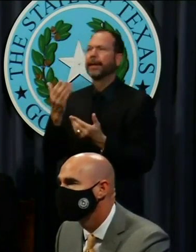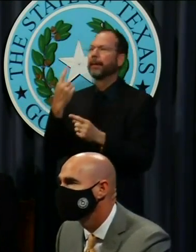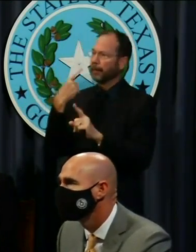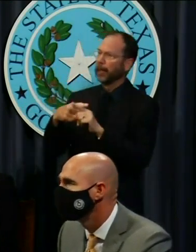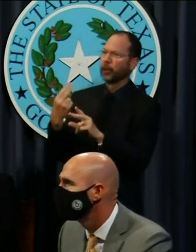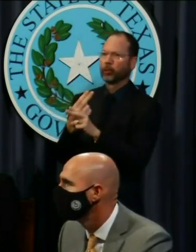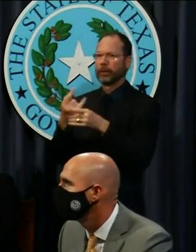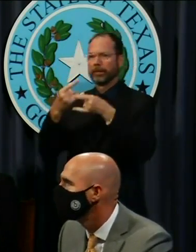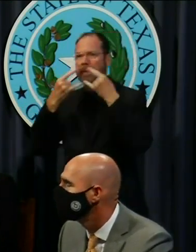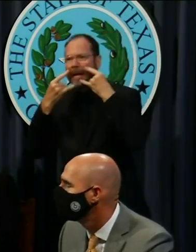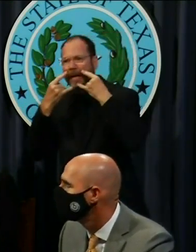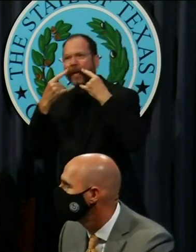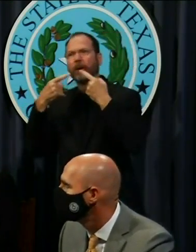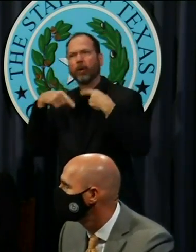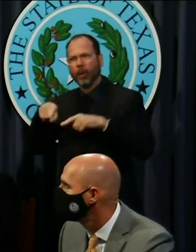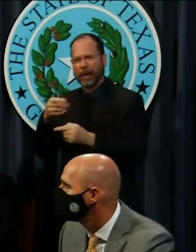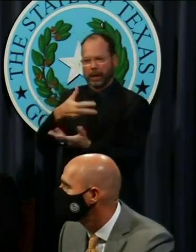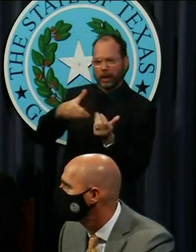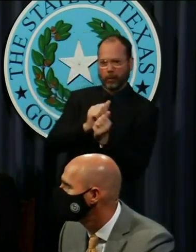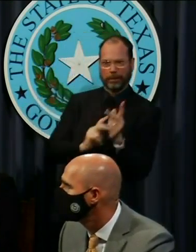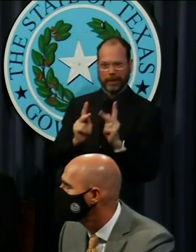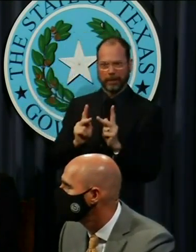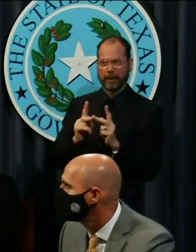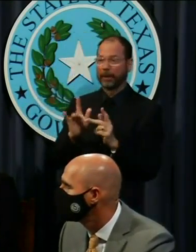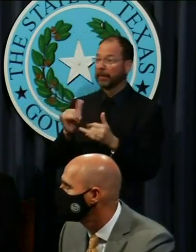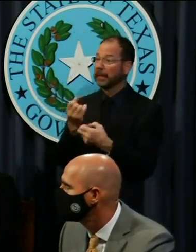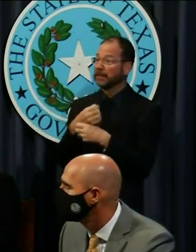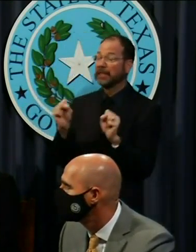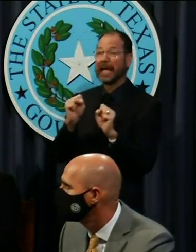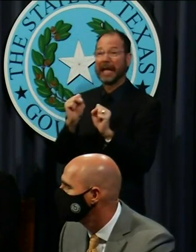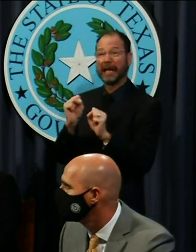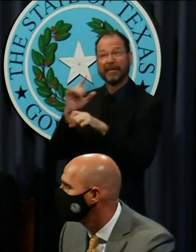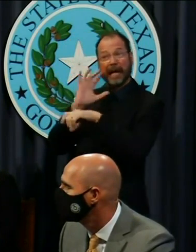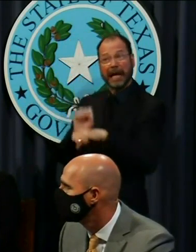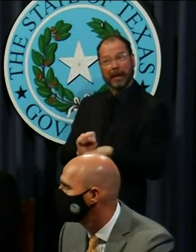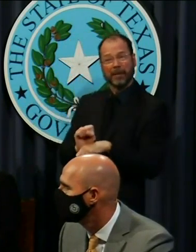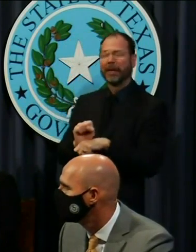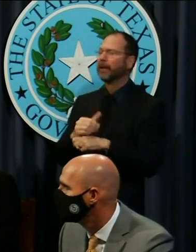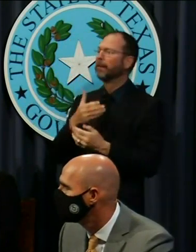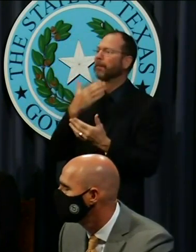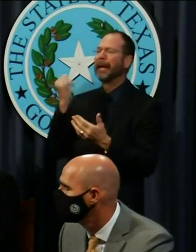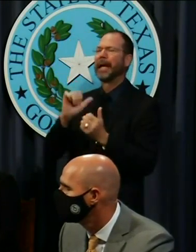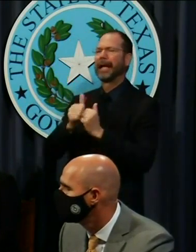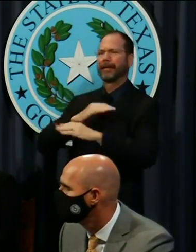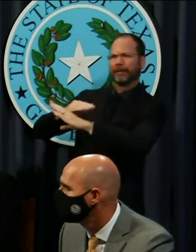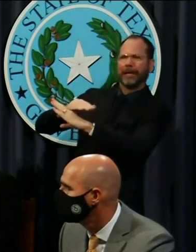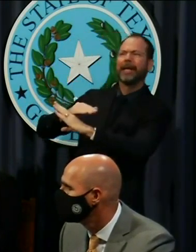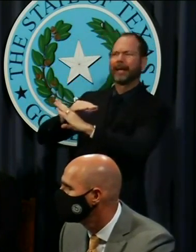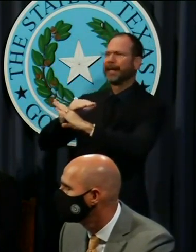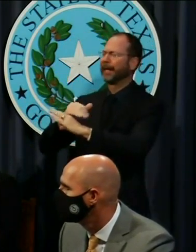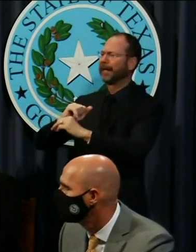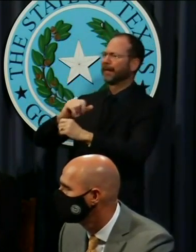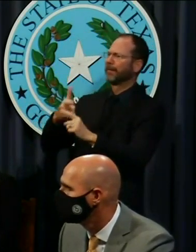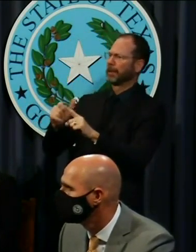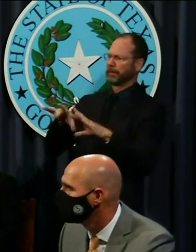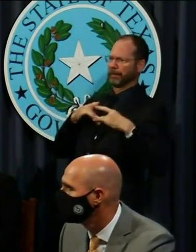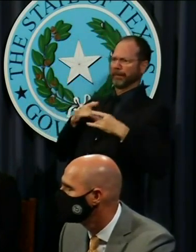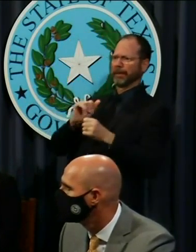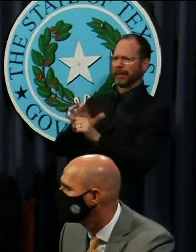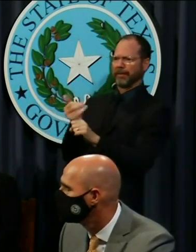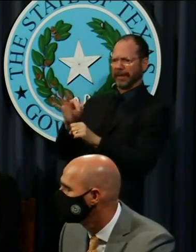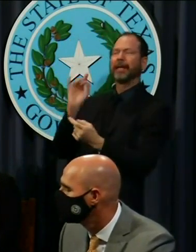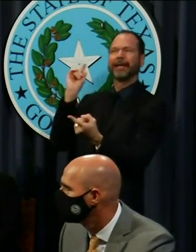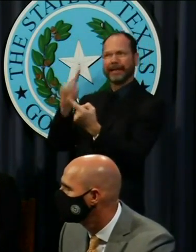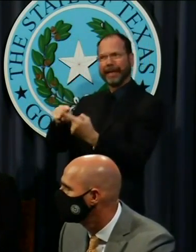Those safe practices remain the best defense against COVID until vaccines arrive